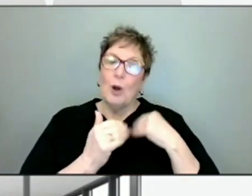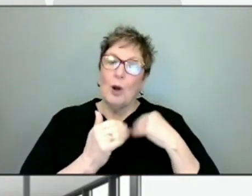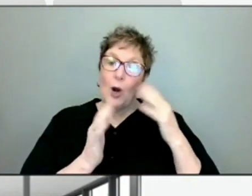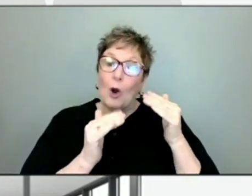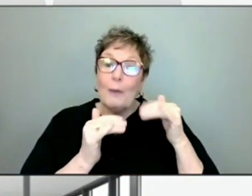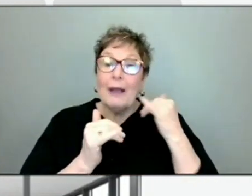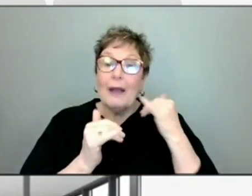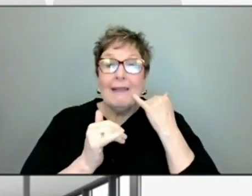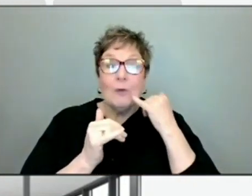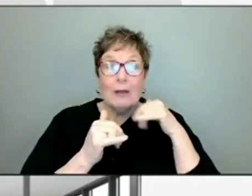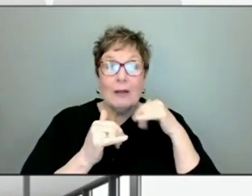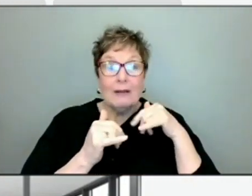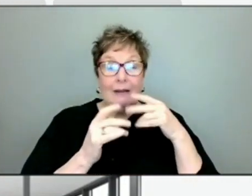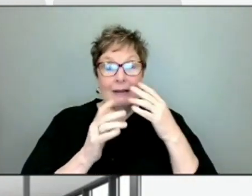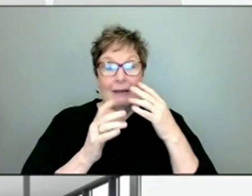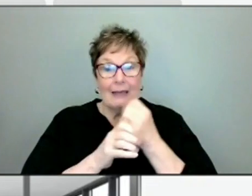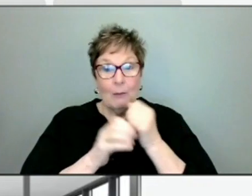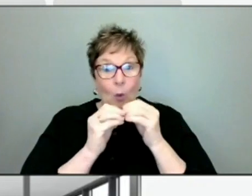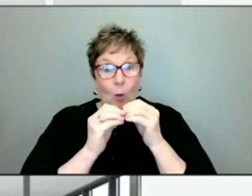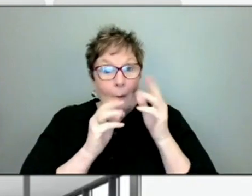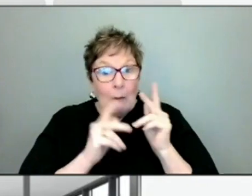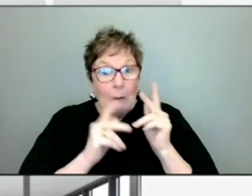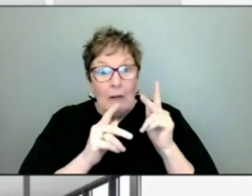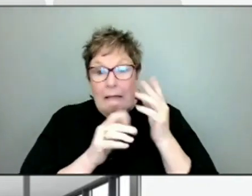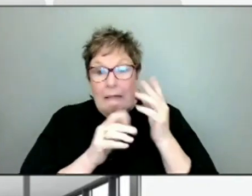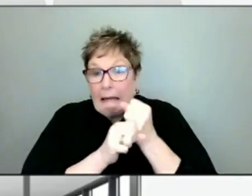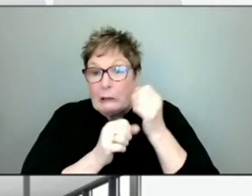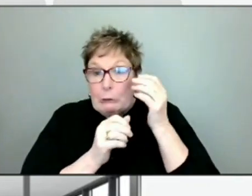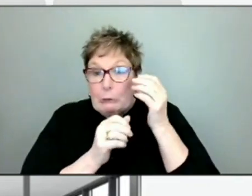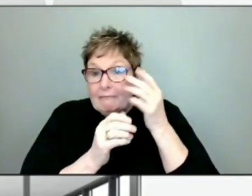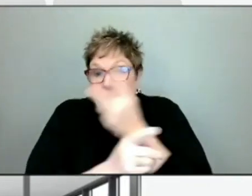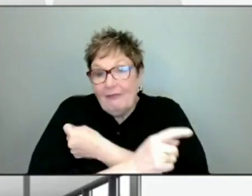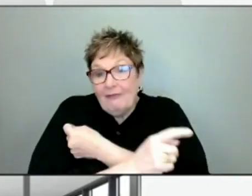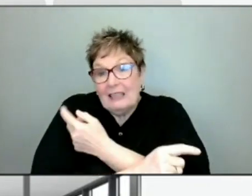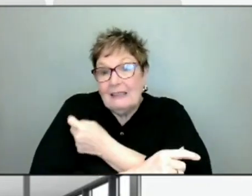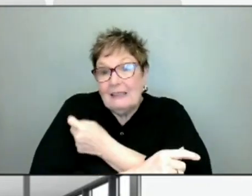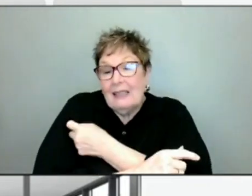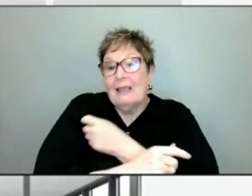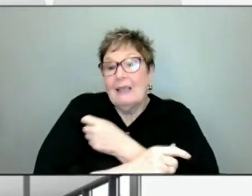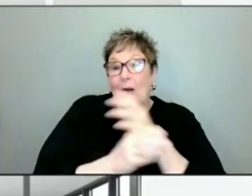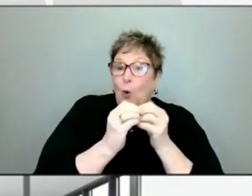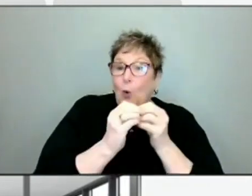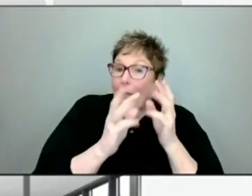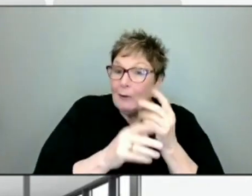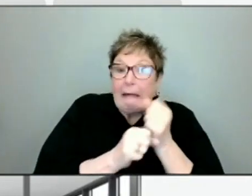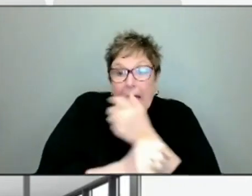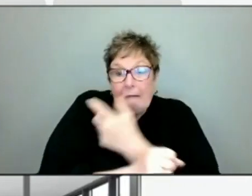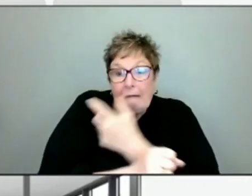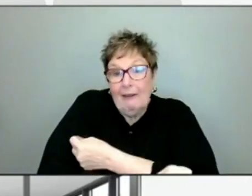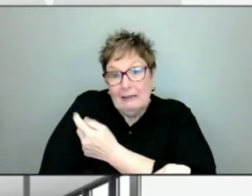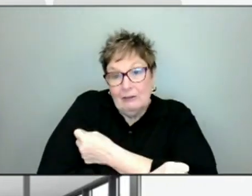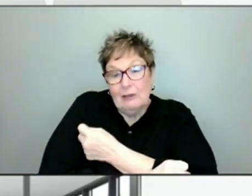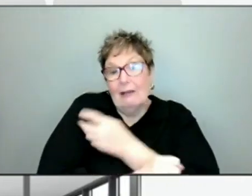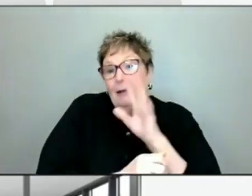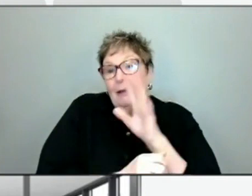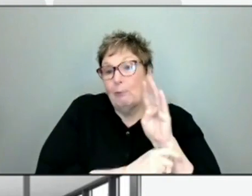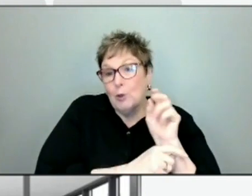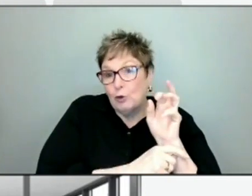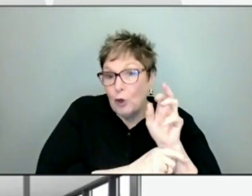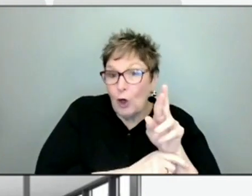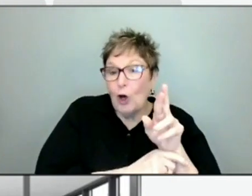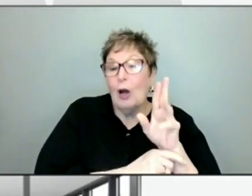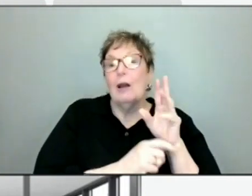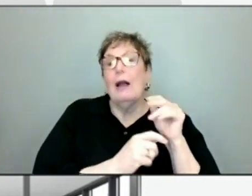vaccinated and with a number of people, especially those who are most at risk getting boosters, that our